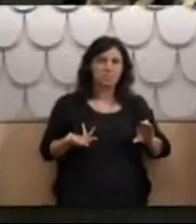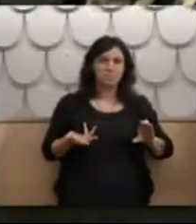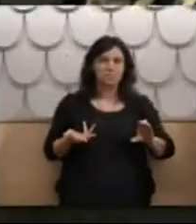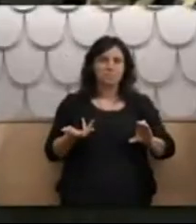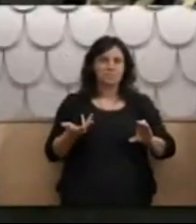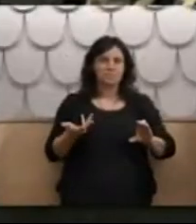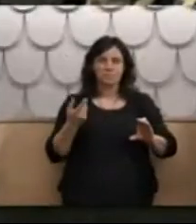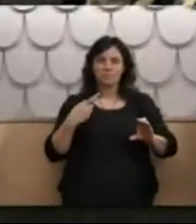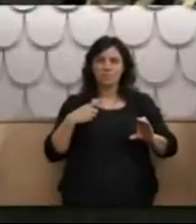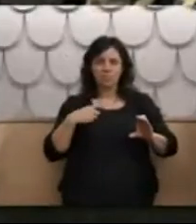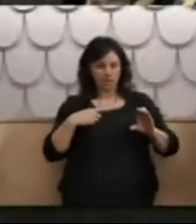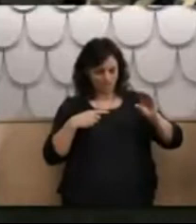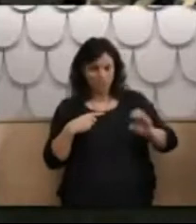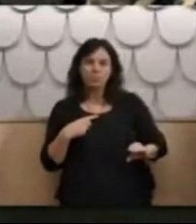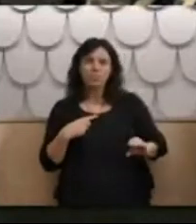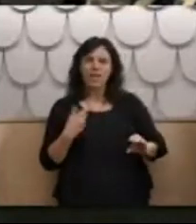so much was taken off?